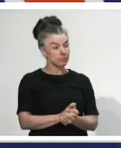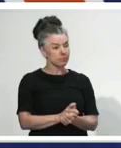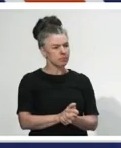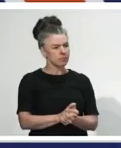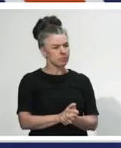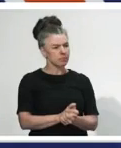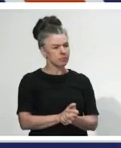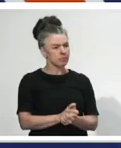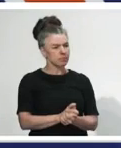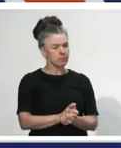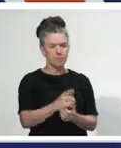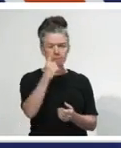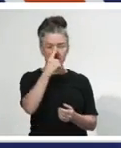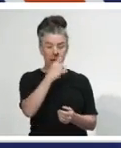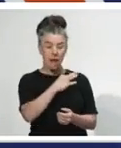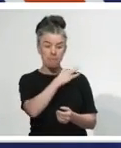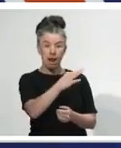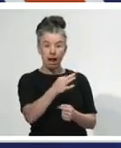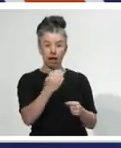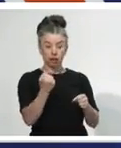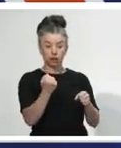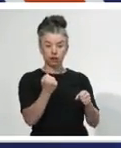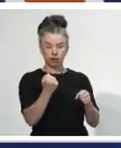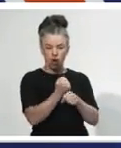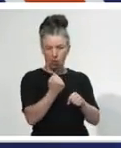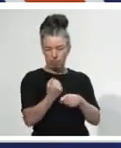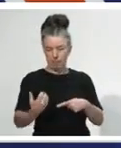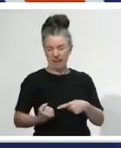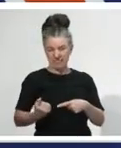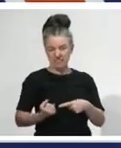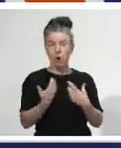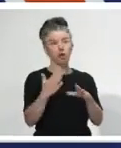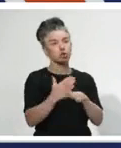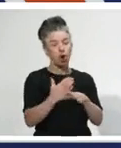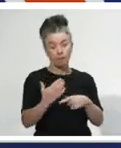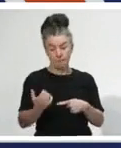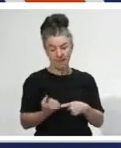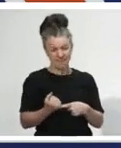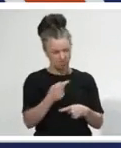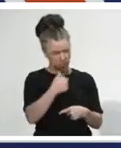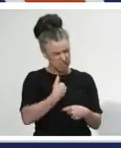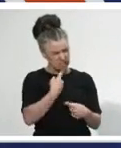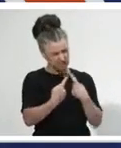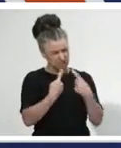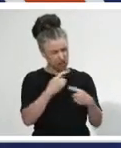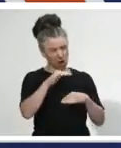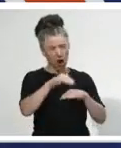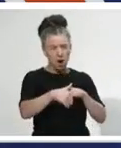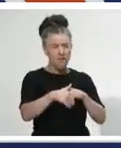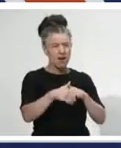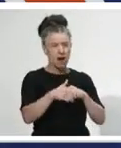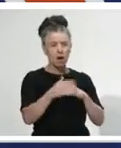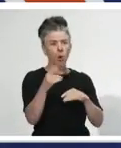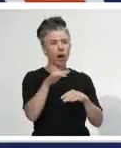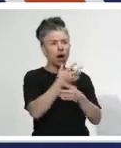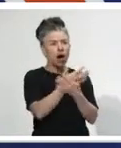of those applying for the job seeker benefit. Would you need that to sort of inform detailed solutions or targeted